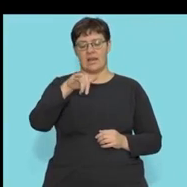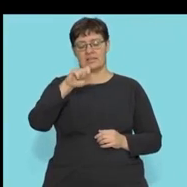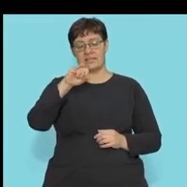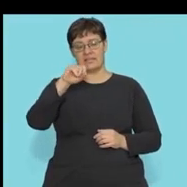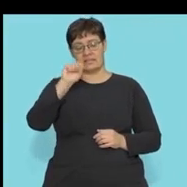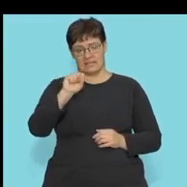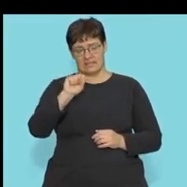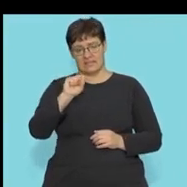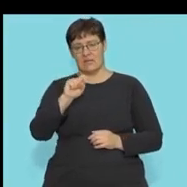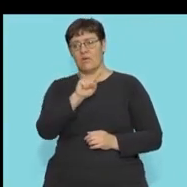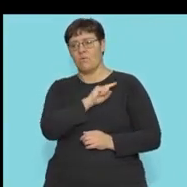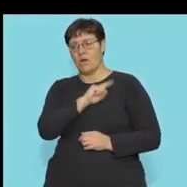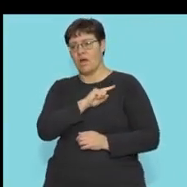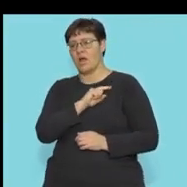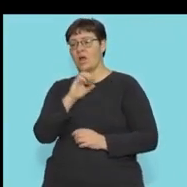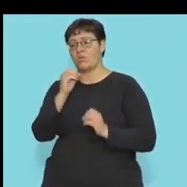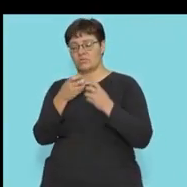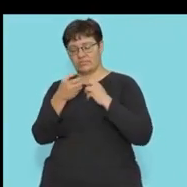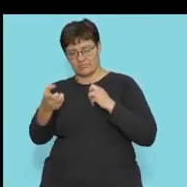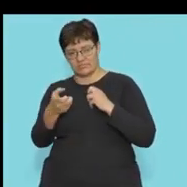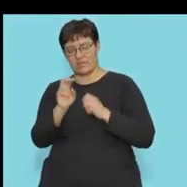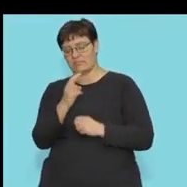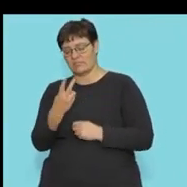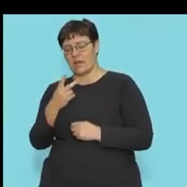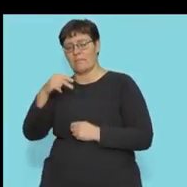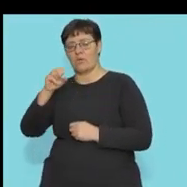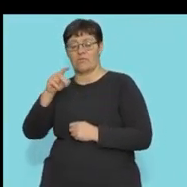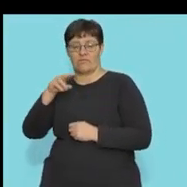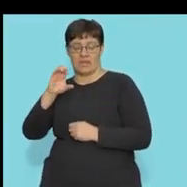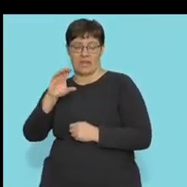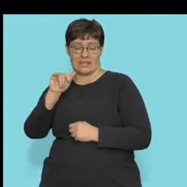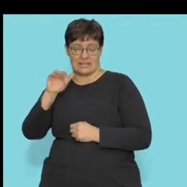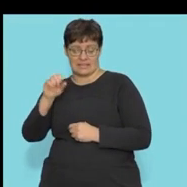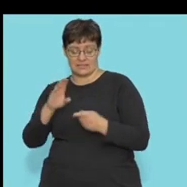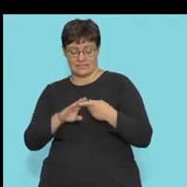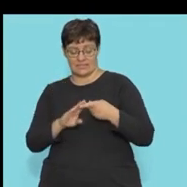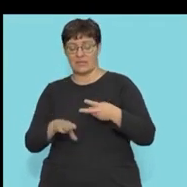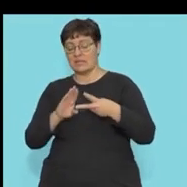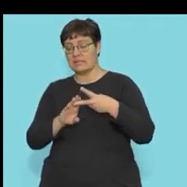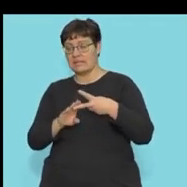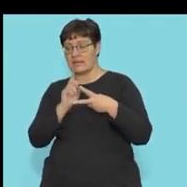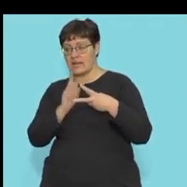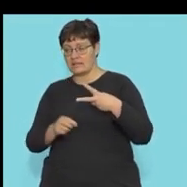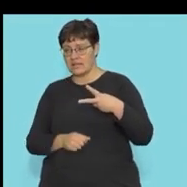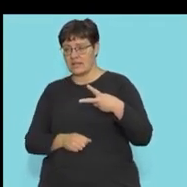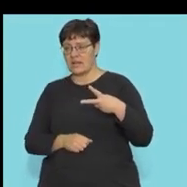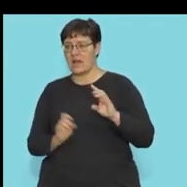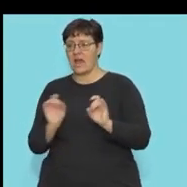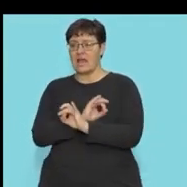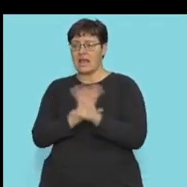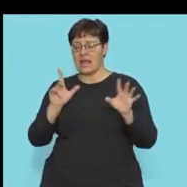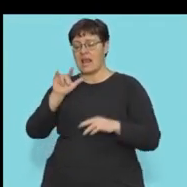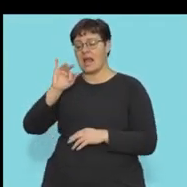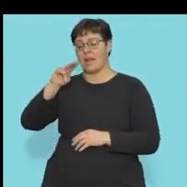and that is when the glucose is converted into pyruvic acid. The second question was relating to what